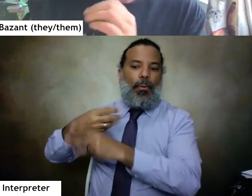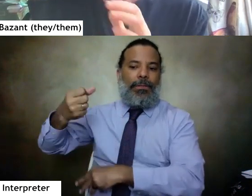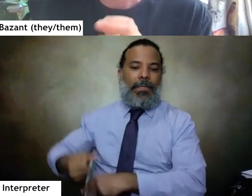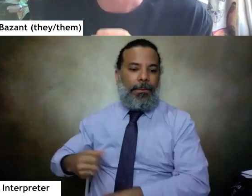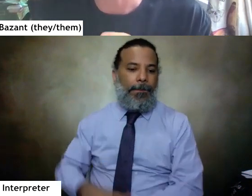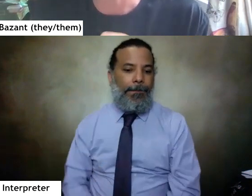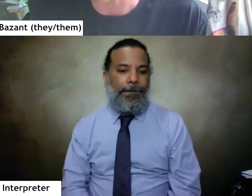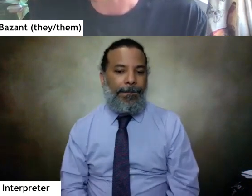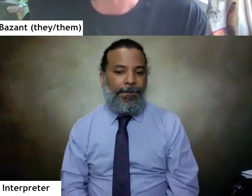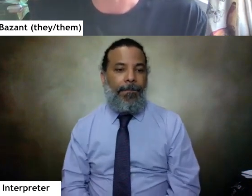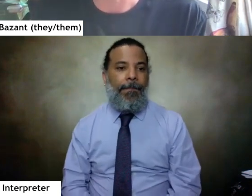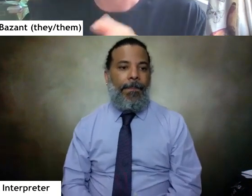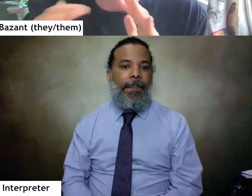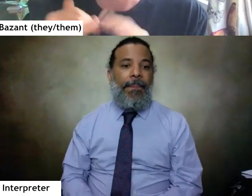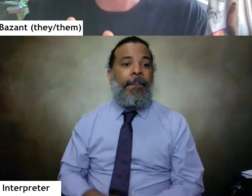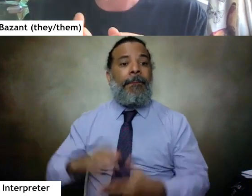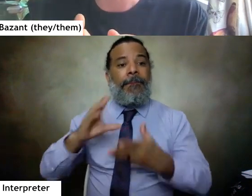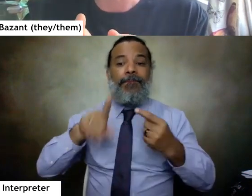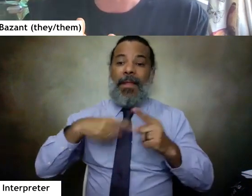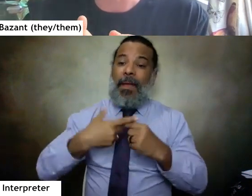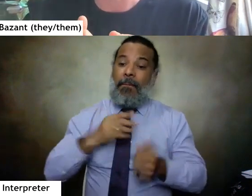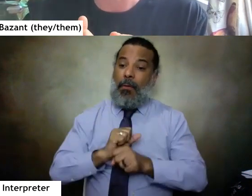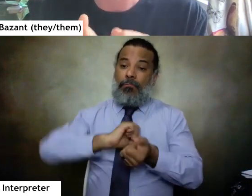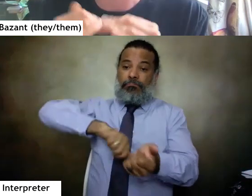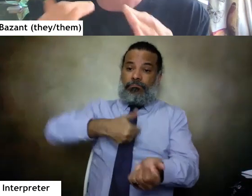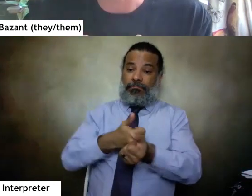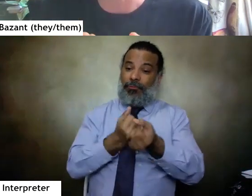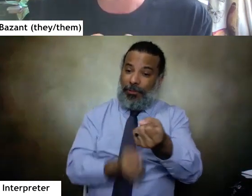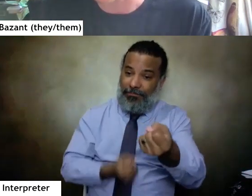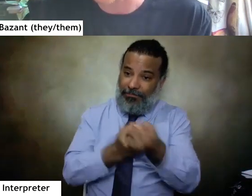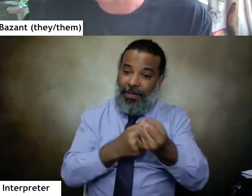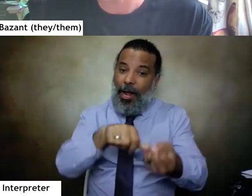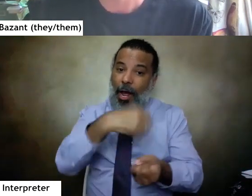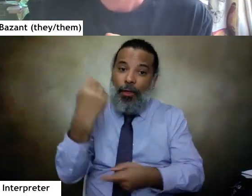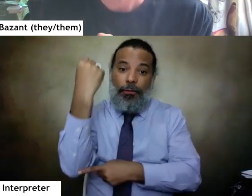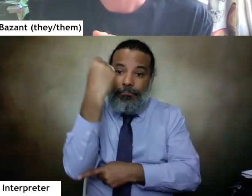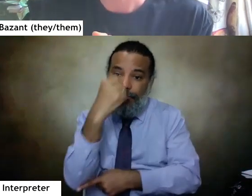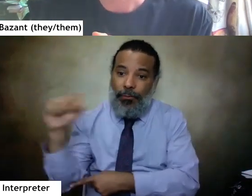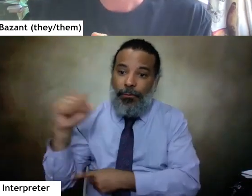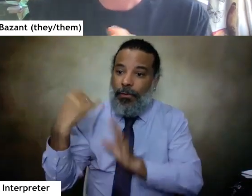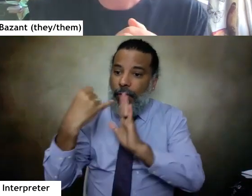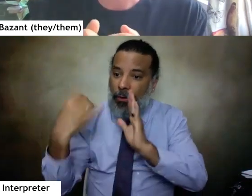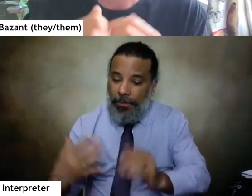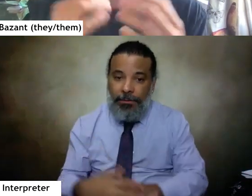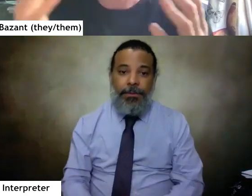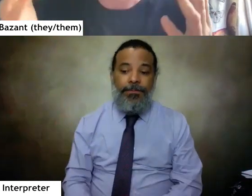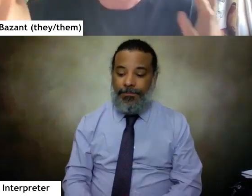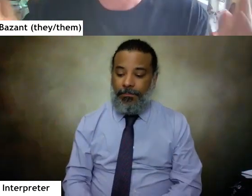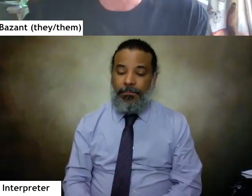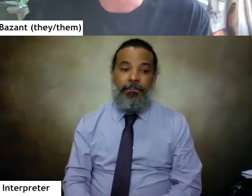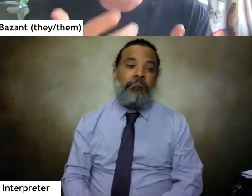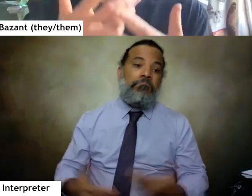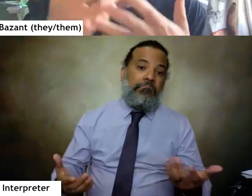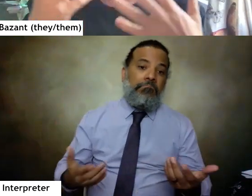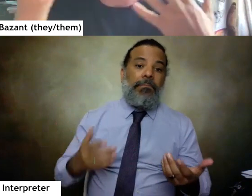I want to talk a little bit about my work behind the scenes trying to support other movement artists. The fact that some of my work